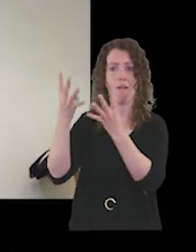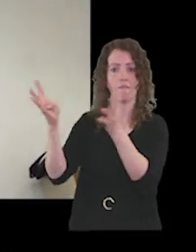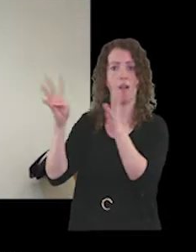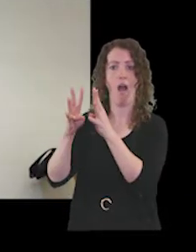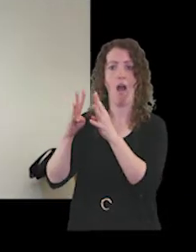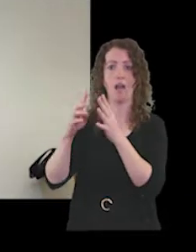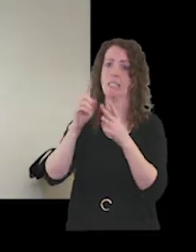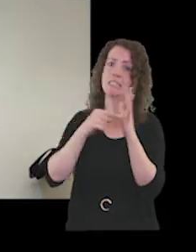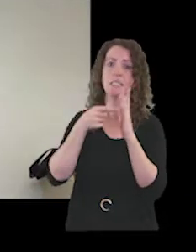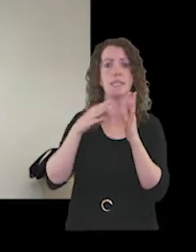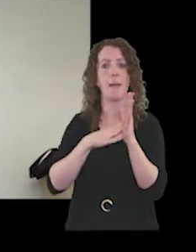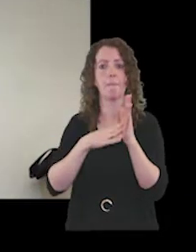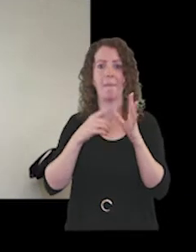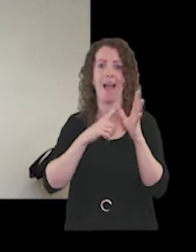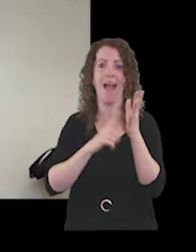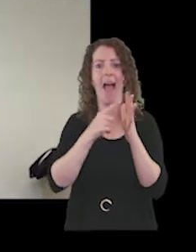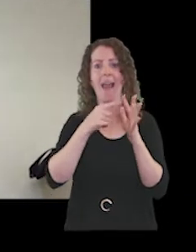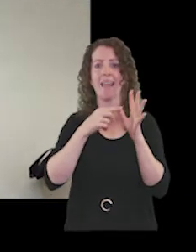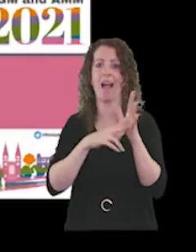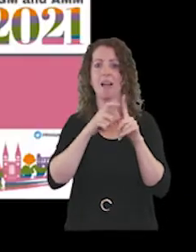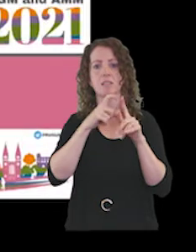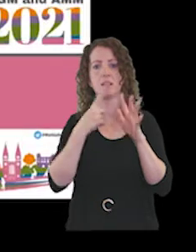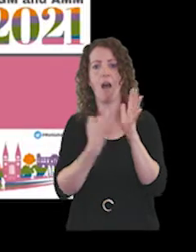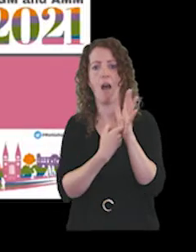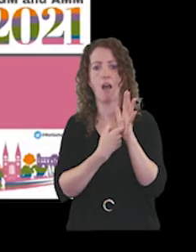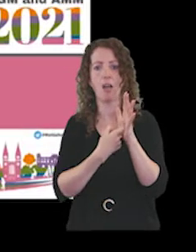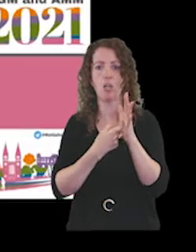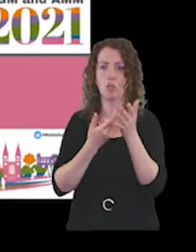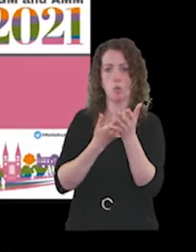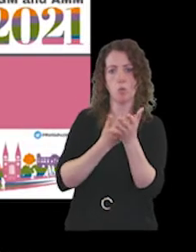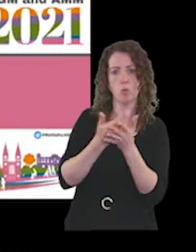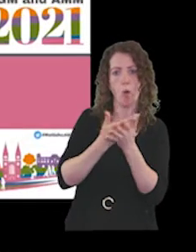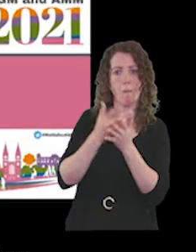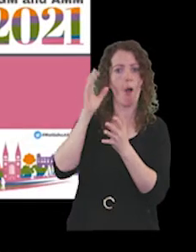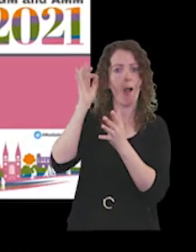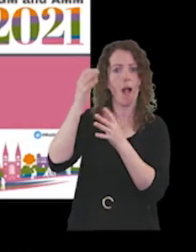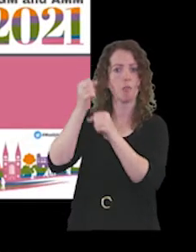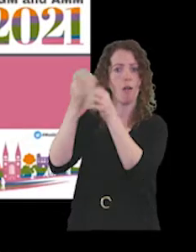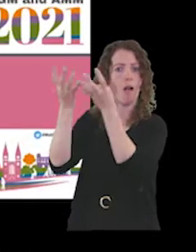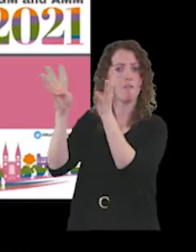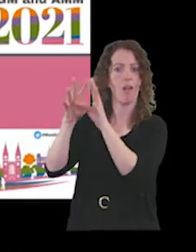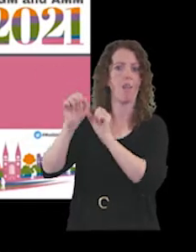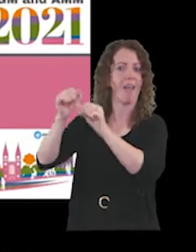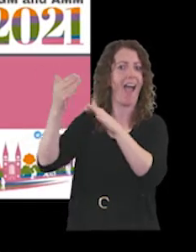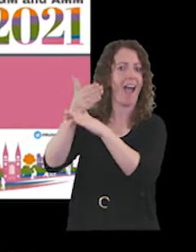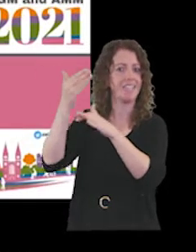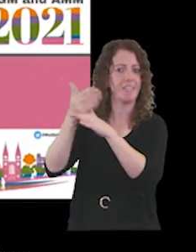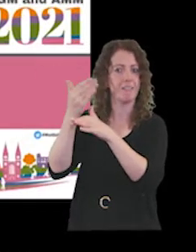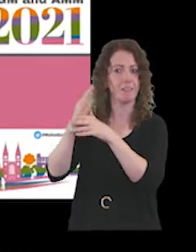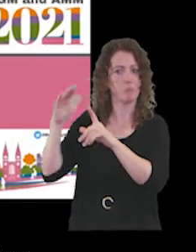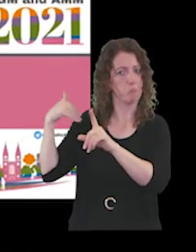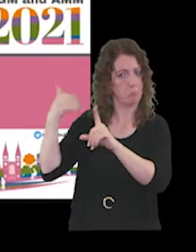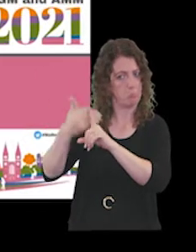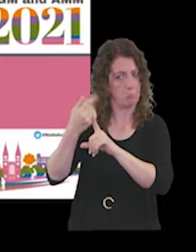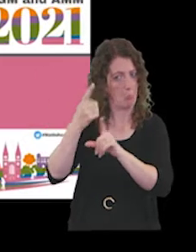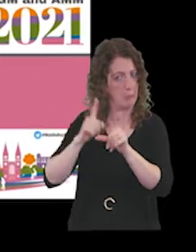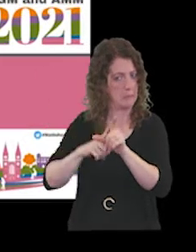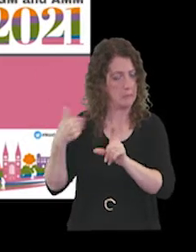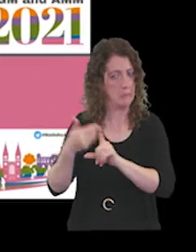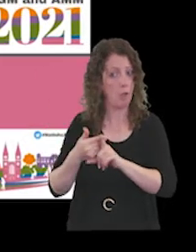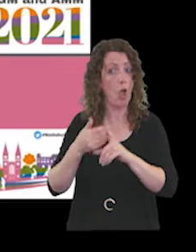Jim Aleander, to talk with you about some of the Council of Governors activity that's taken place over the past year.